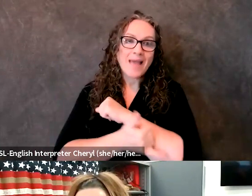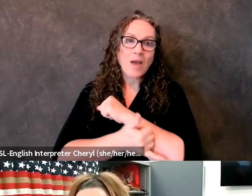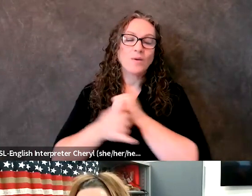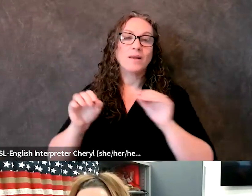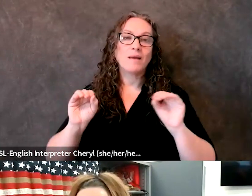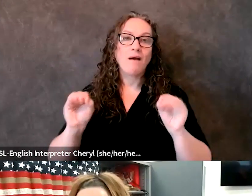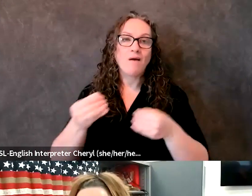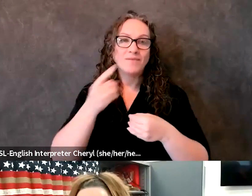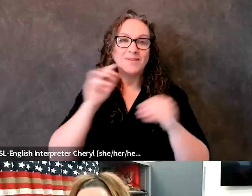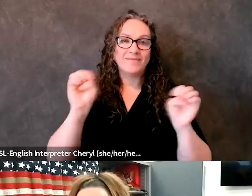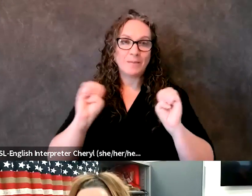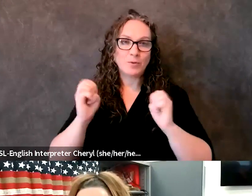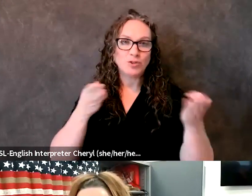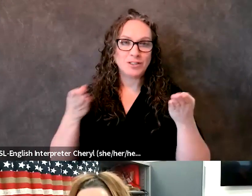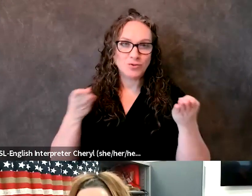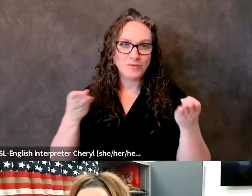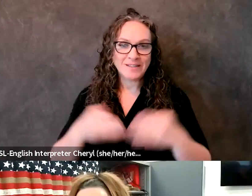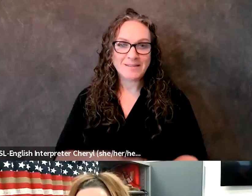Services.